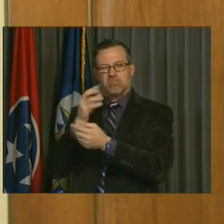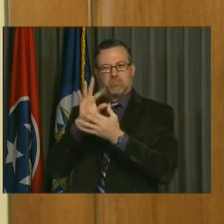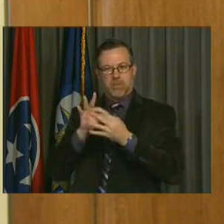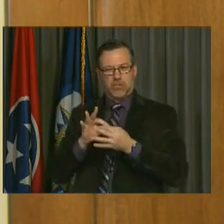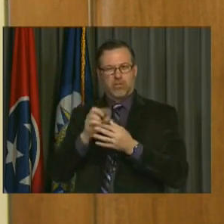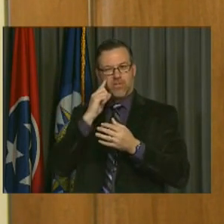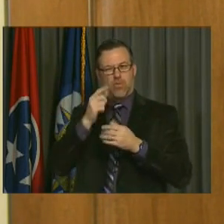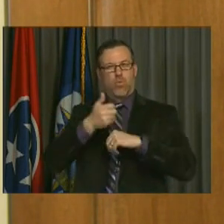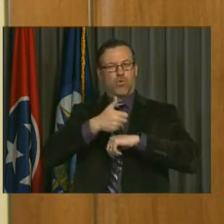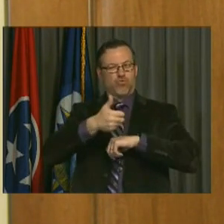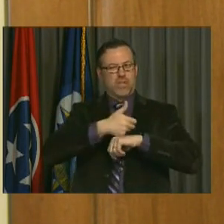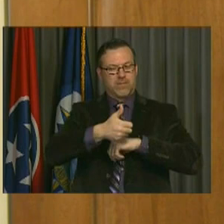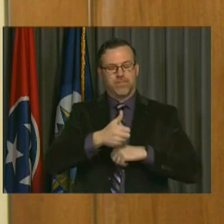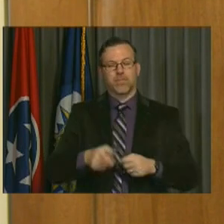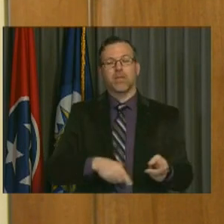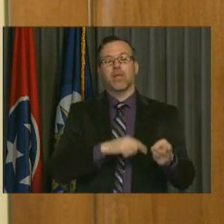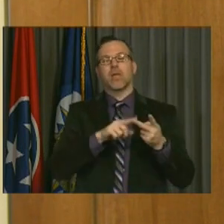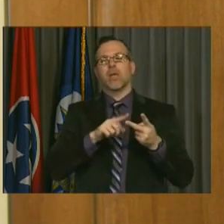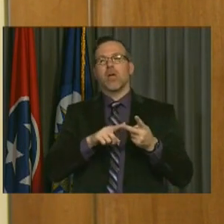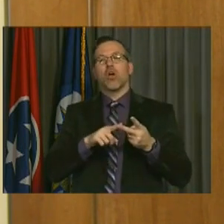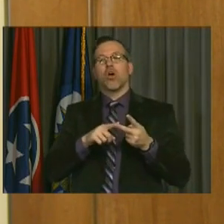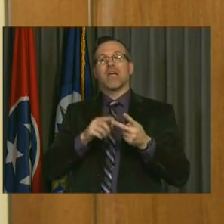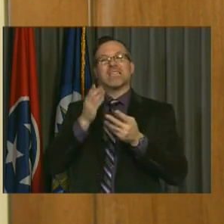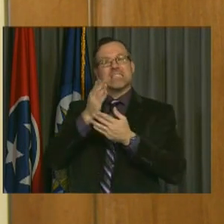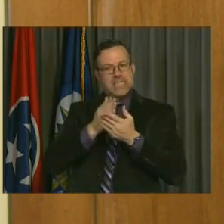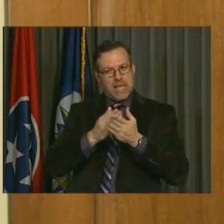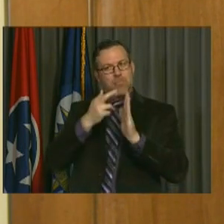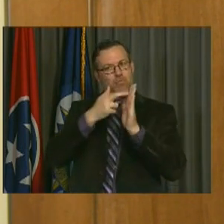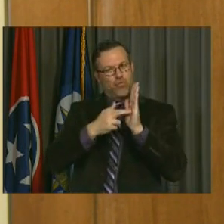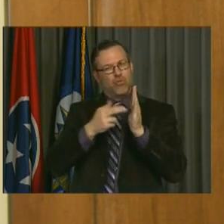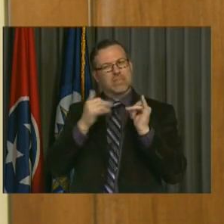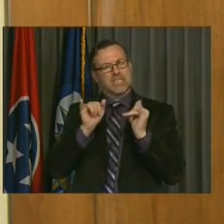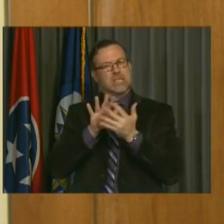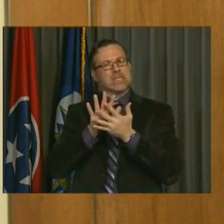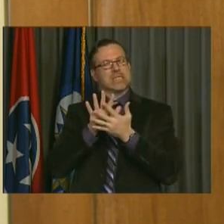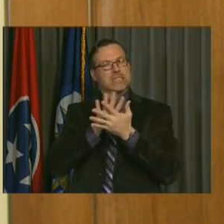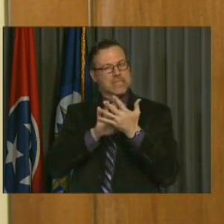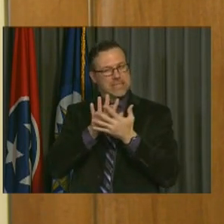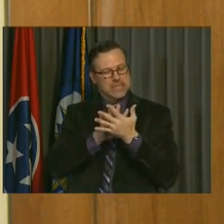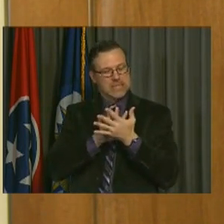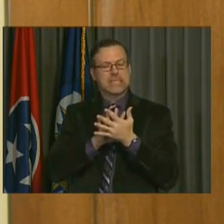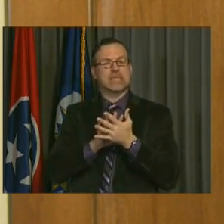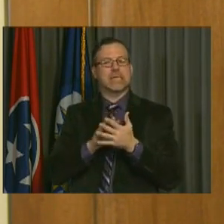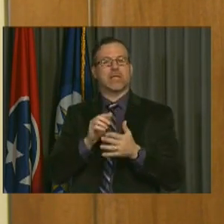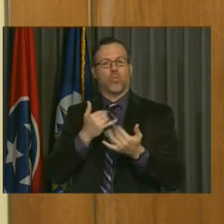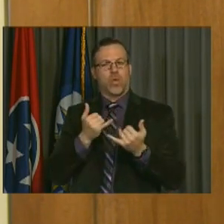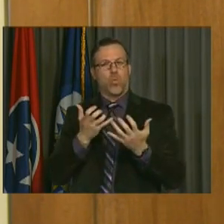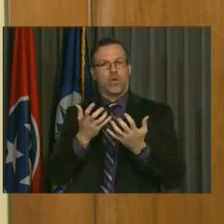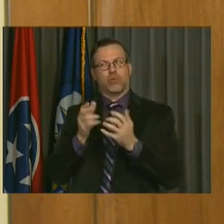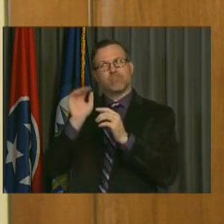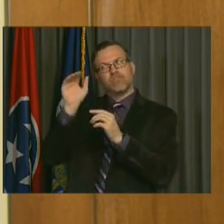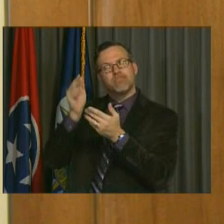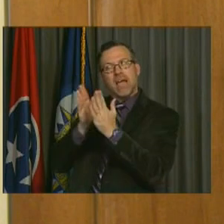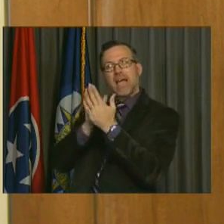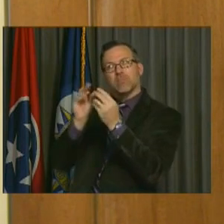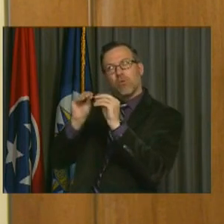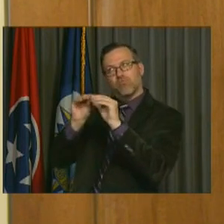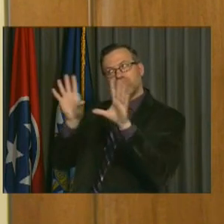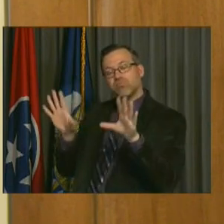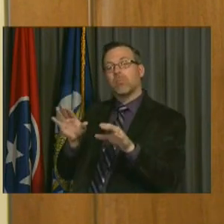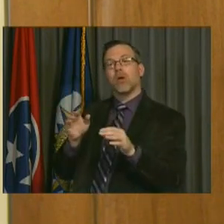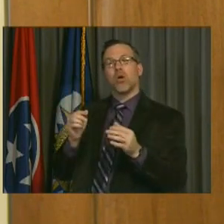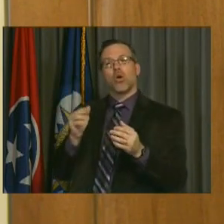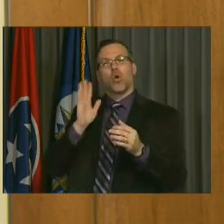of that, we're seeking clarification on the guidelines. Our goal is to start to deploy that as soon as